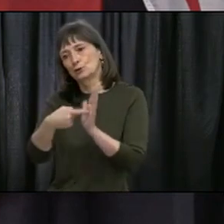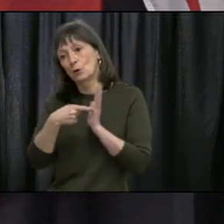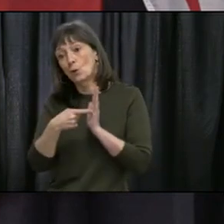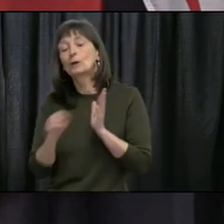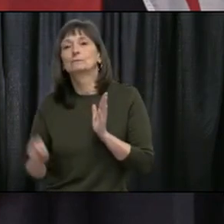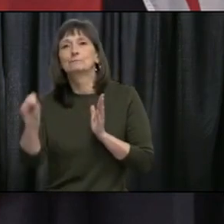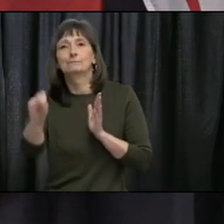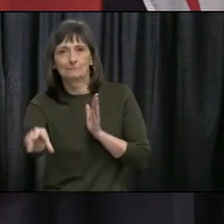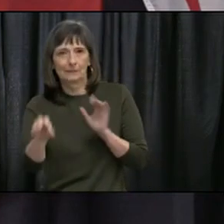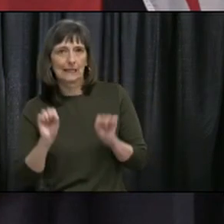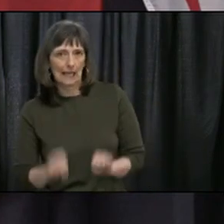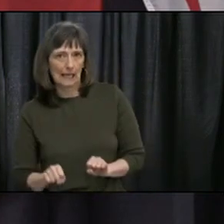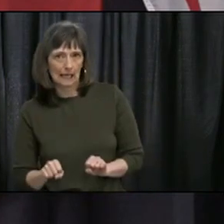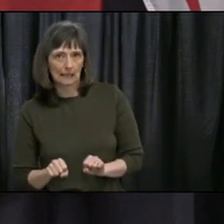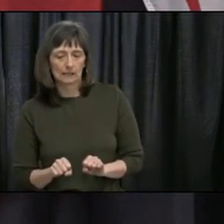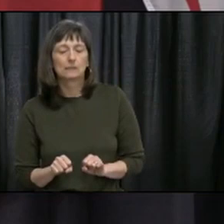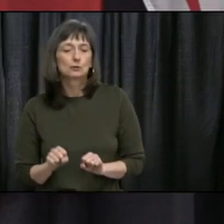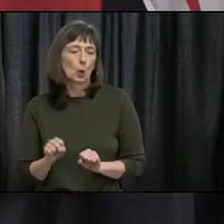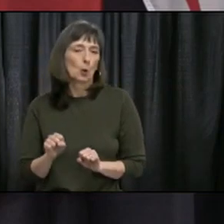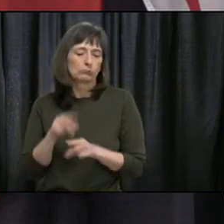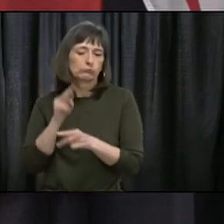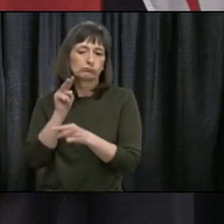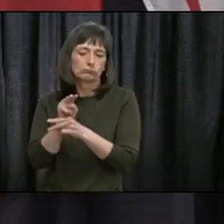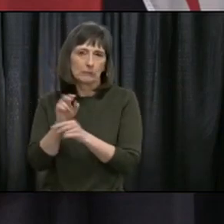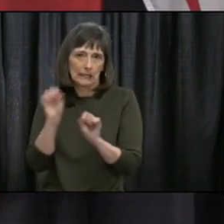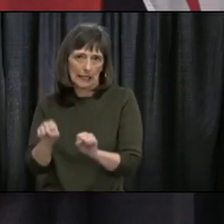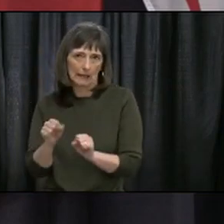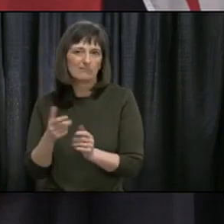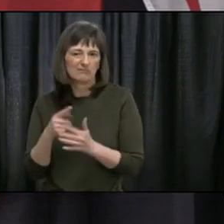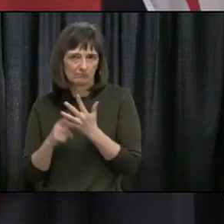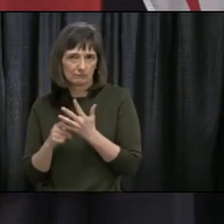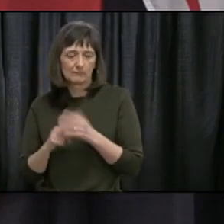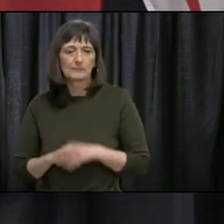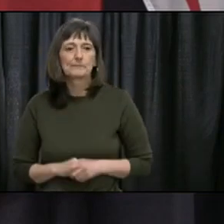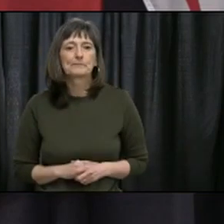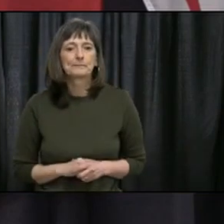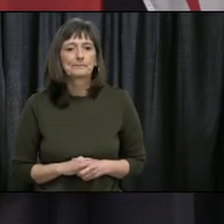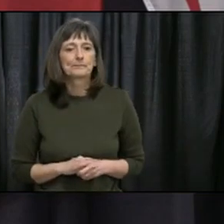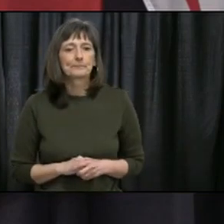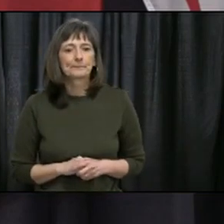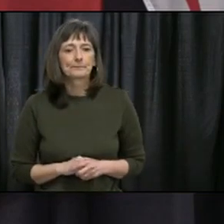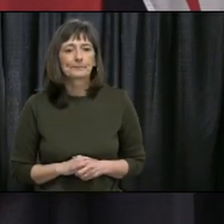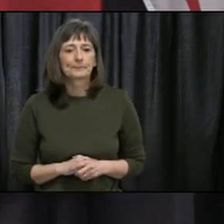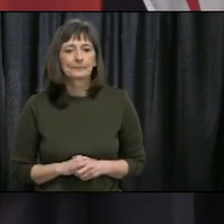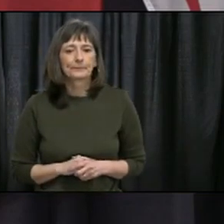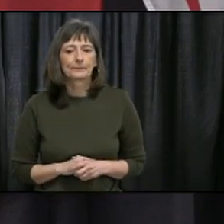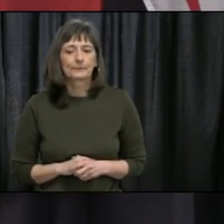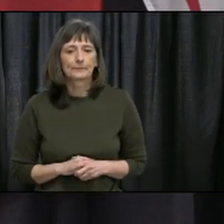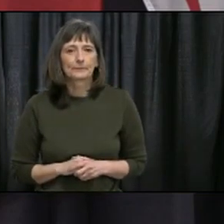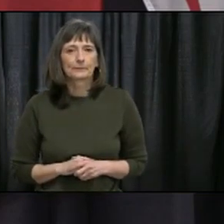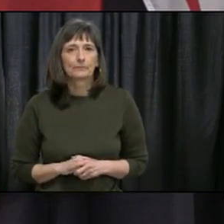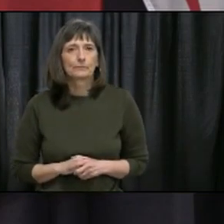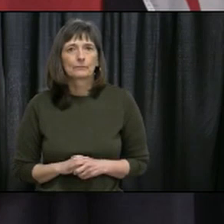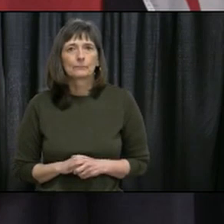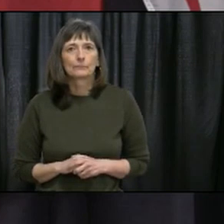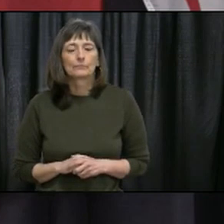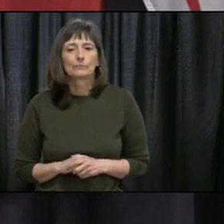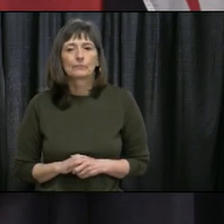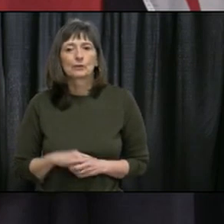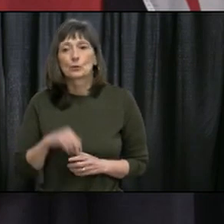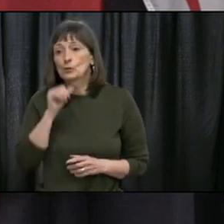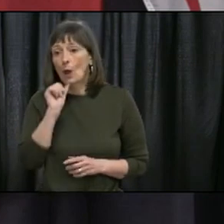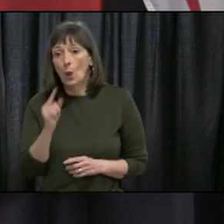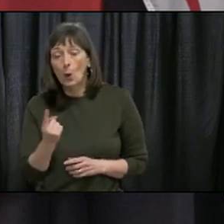that are not of age to purchase alcohol. Those provisions are put in place as safety measures so we would not find ourselves